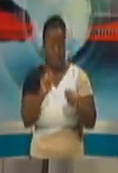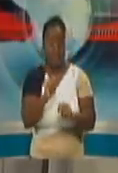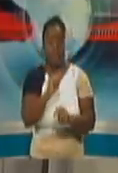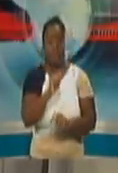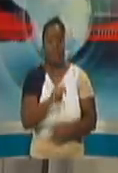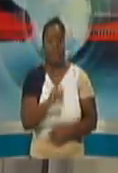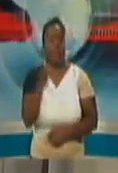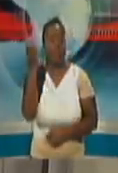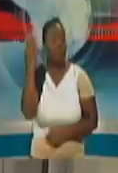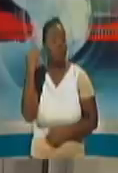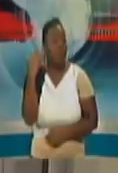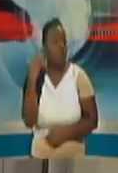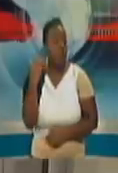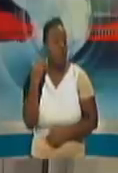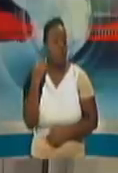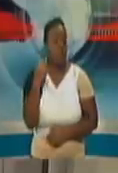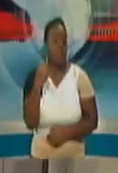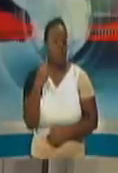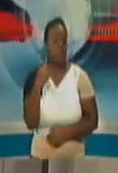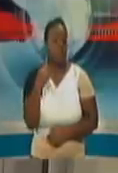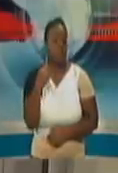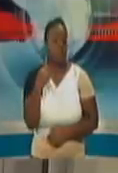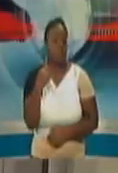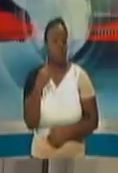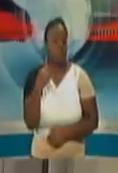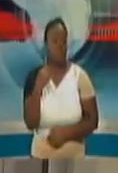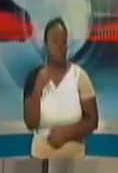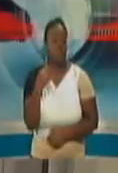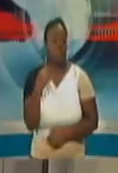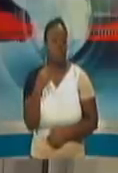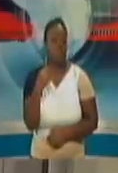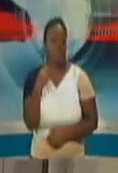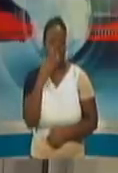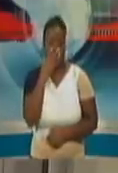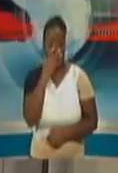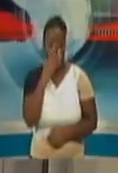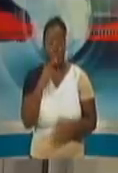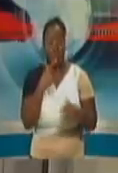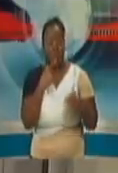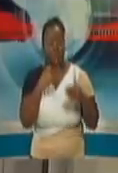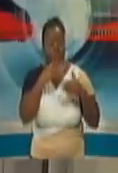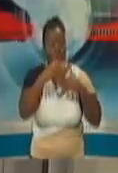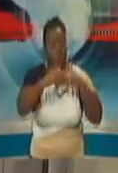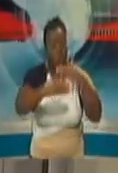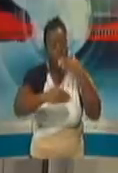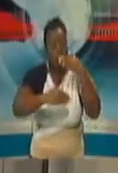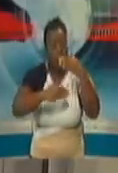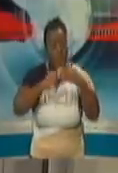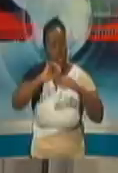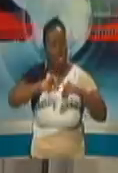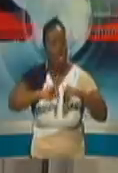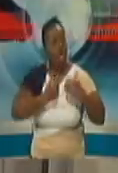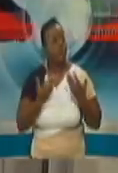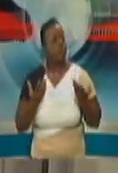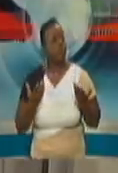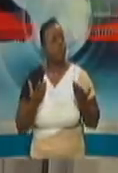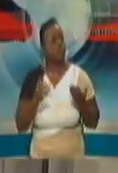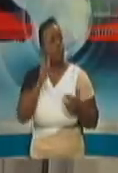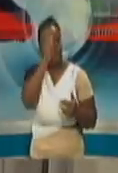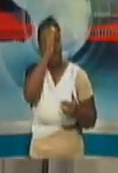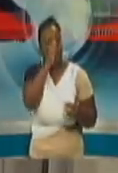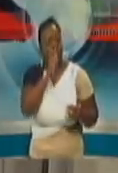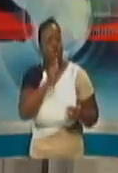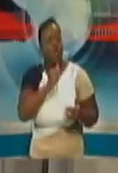would have put out the process by which private labs can be